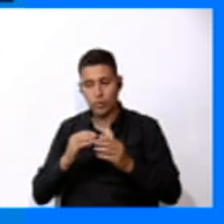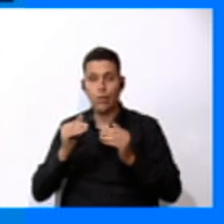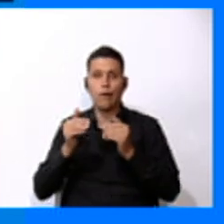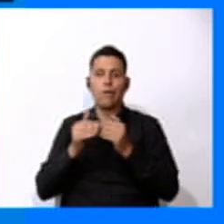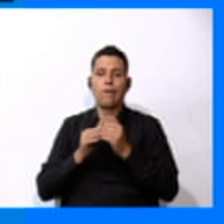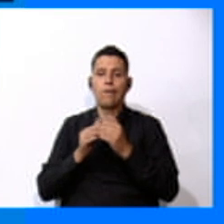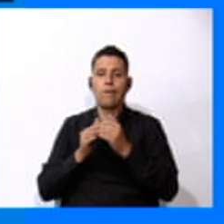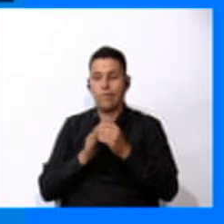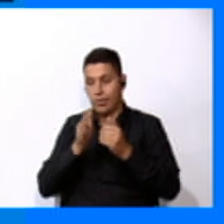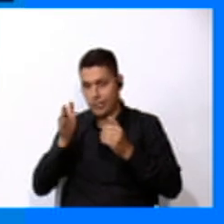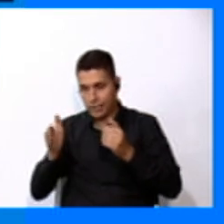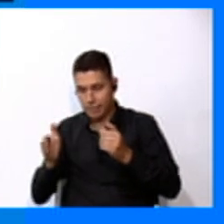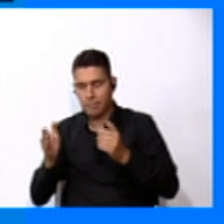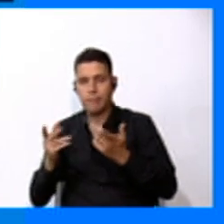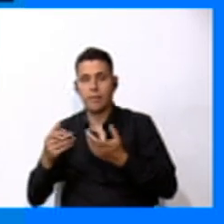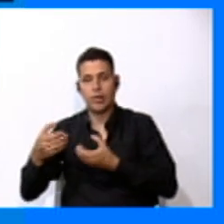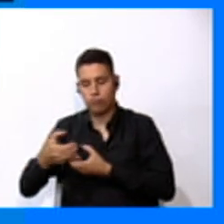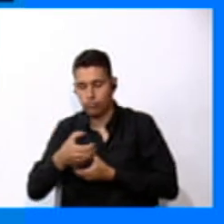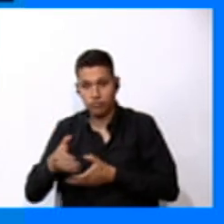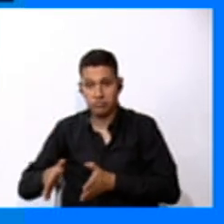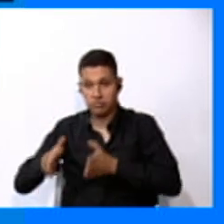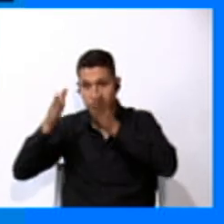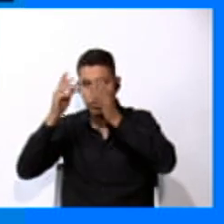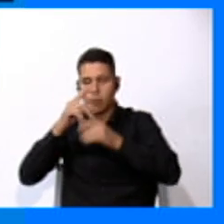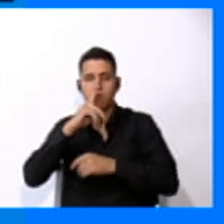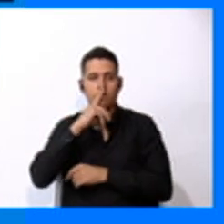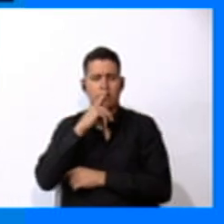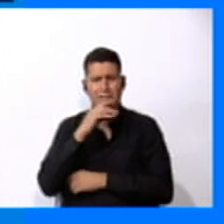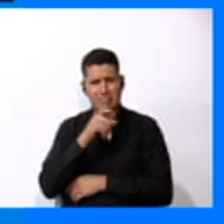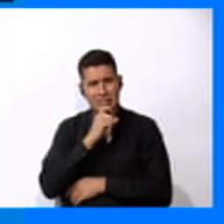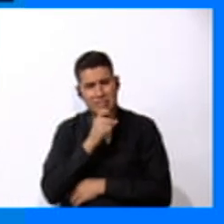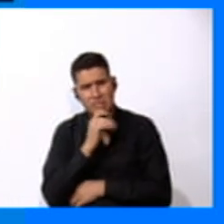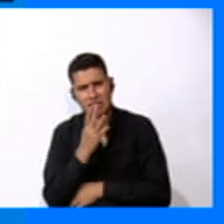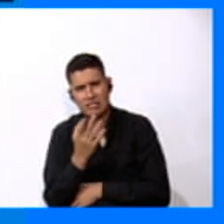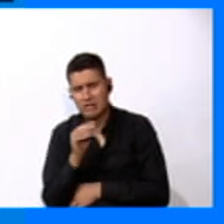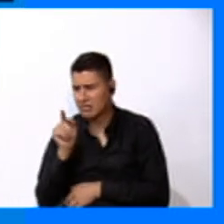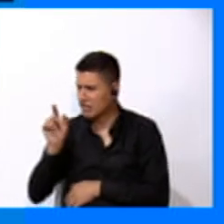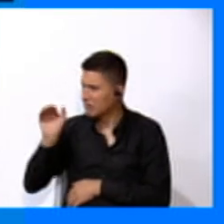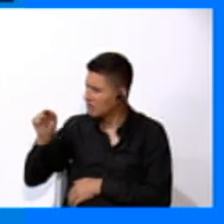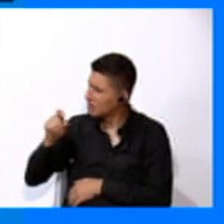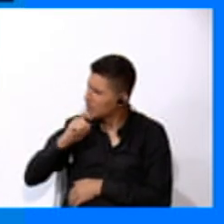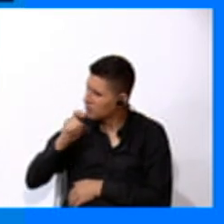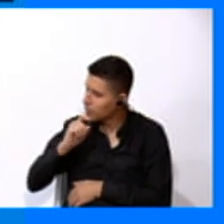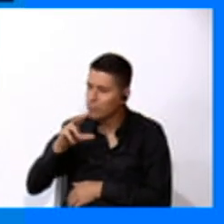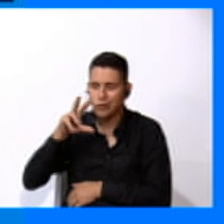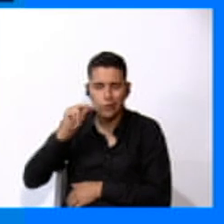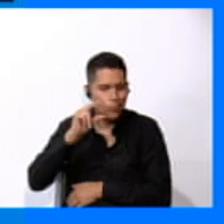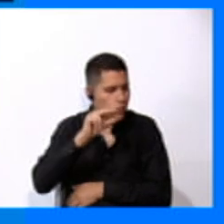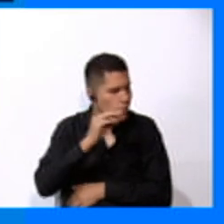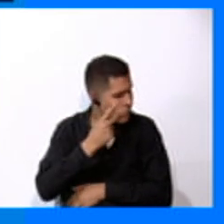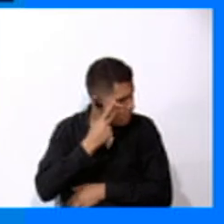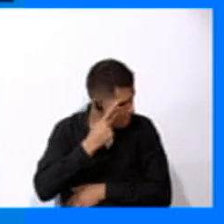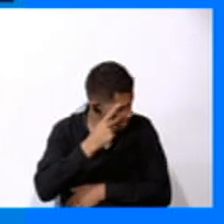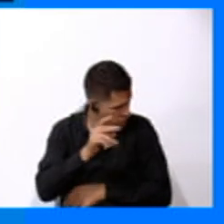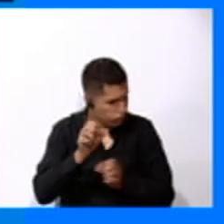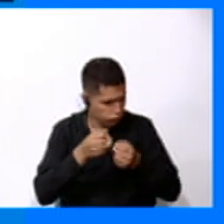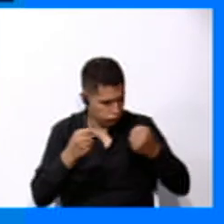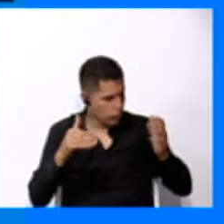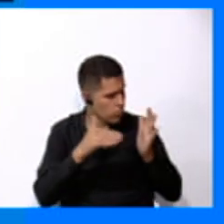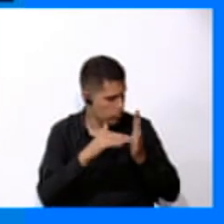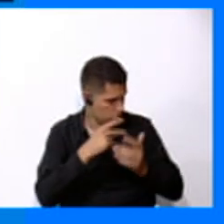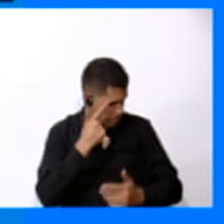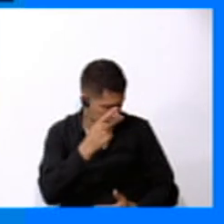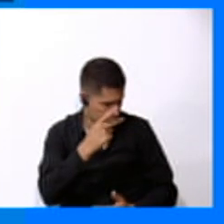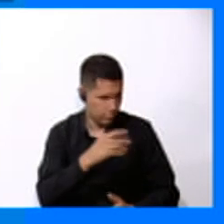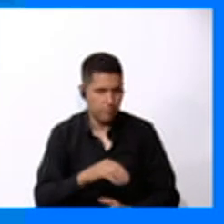fire station. Oy, teacher. It's difficult. No, Waldo. Let's see the map again. Veamos el mapa